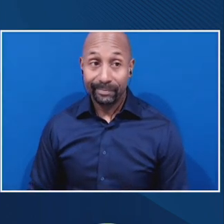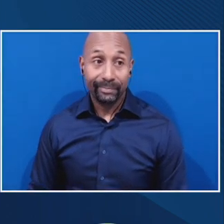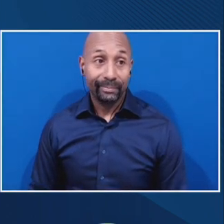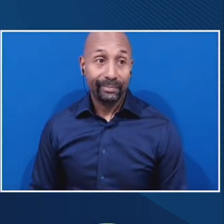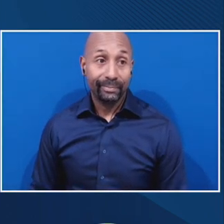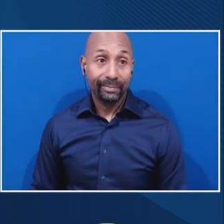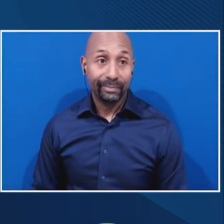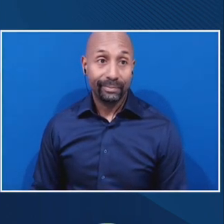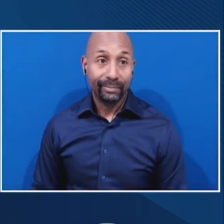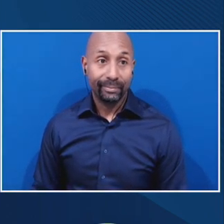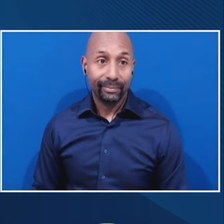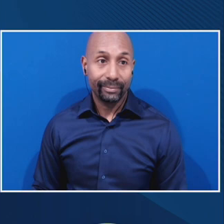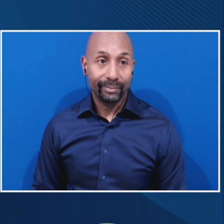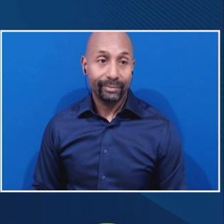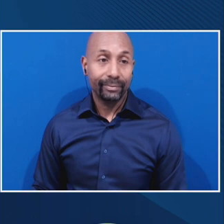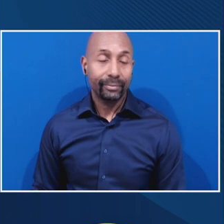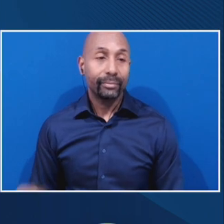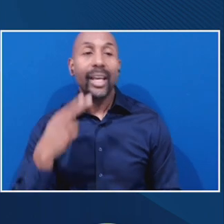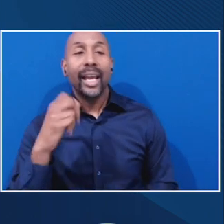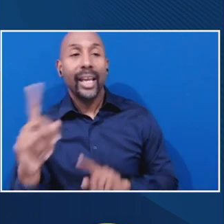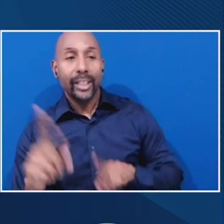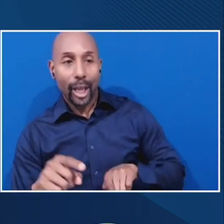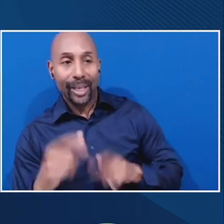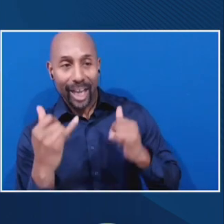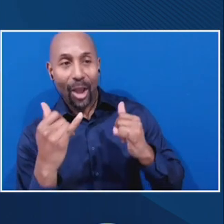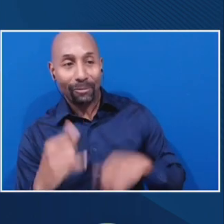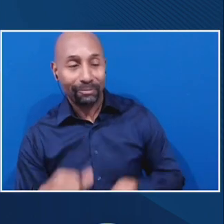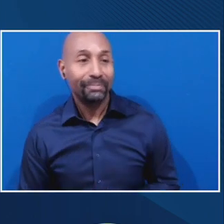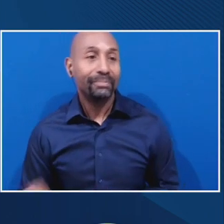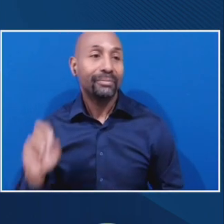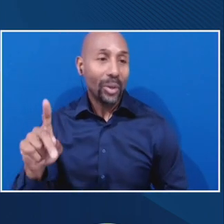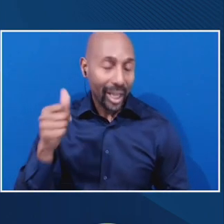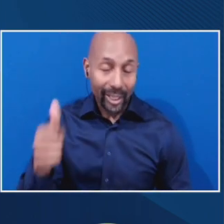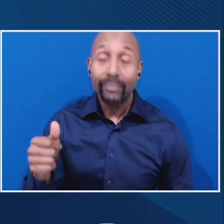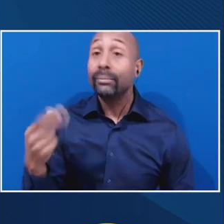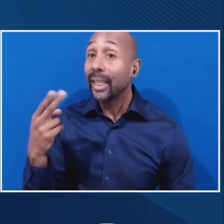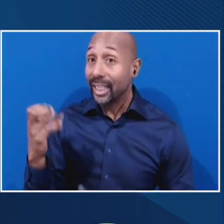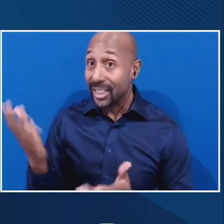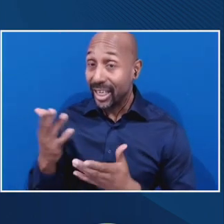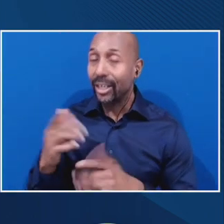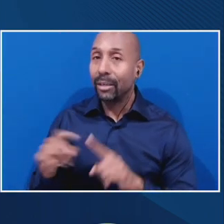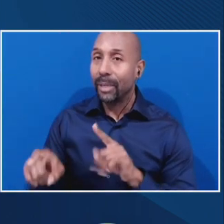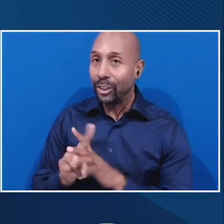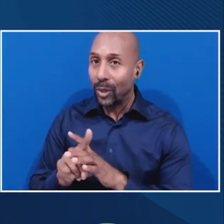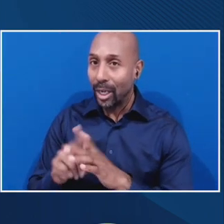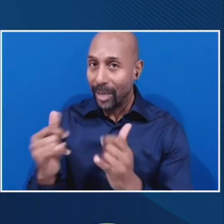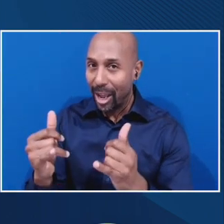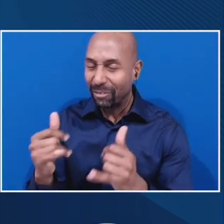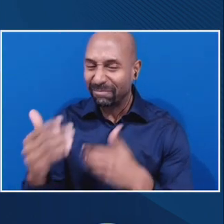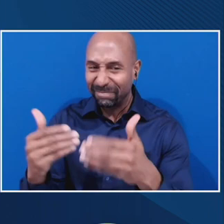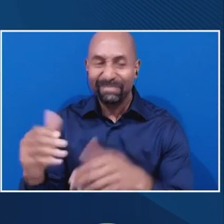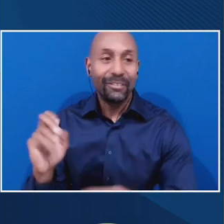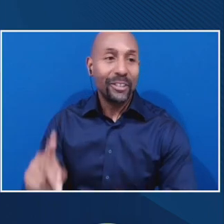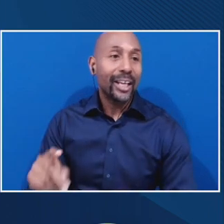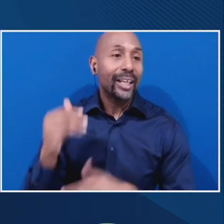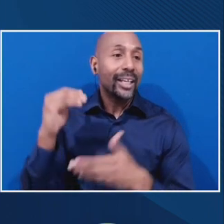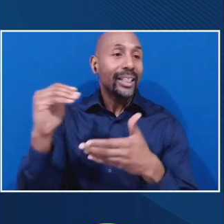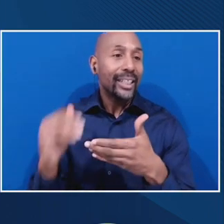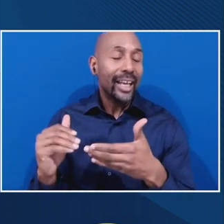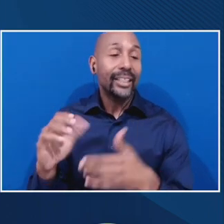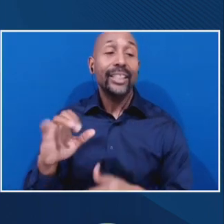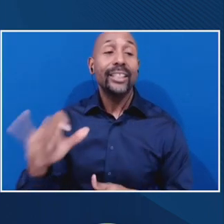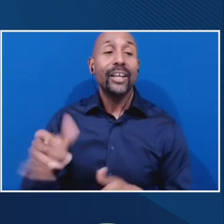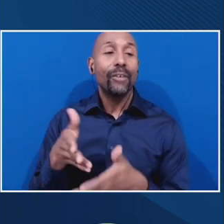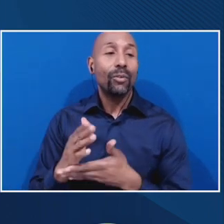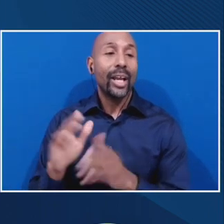Yeah, he's coming in right now. in. He is here, so he's coming in. Next, we have the civil rights